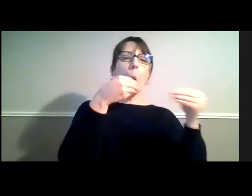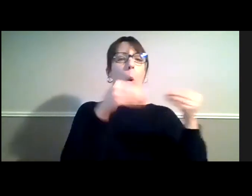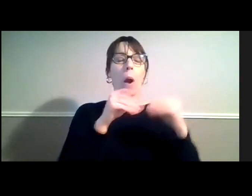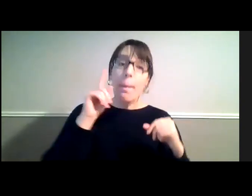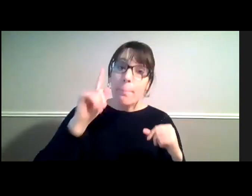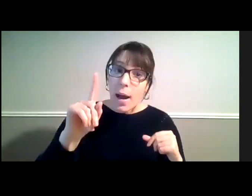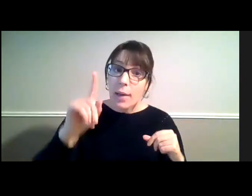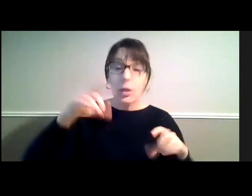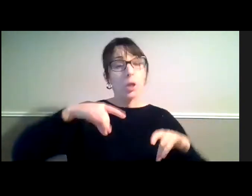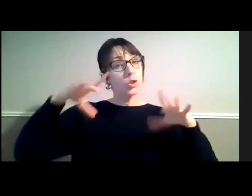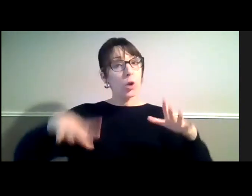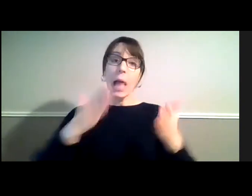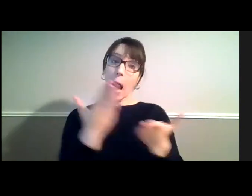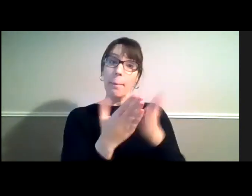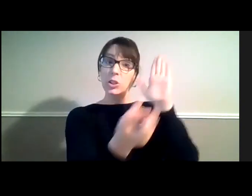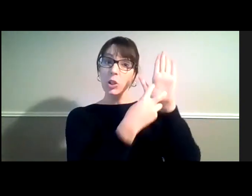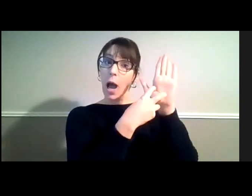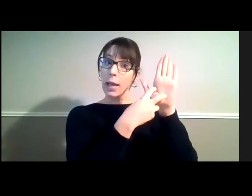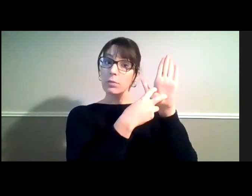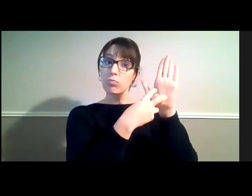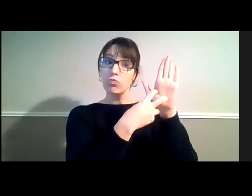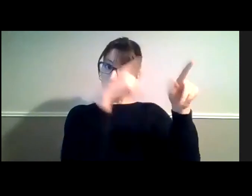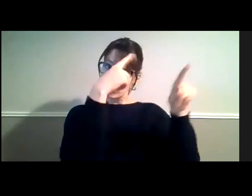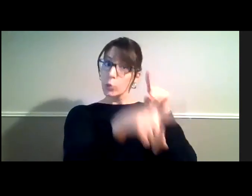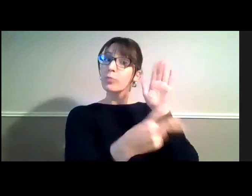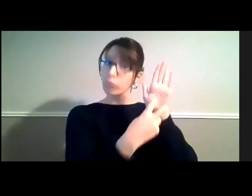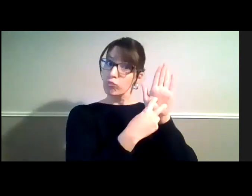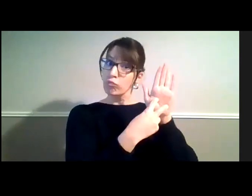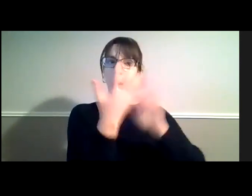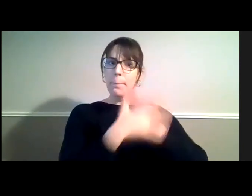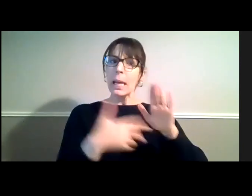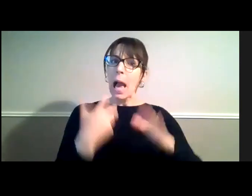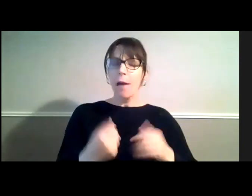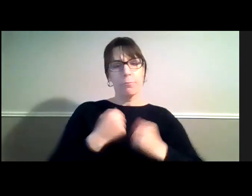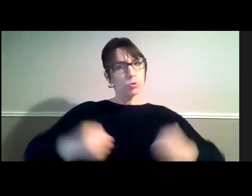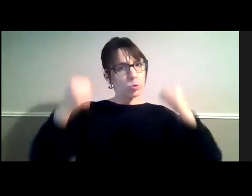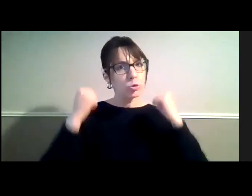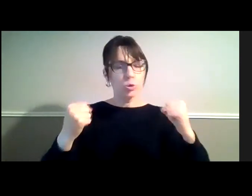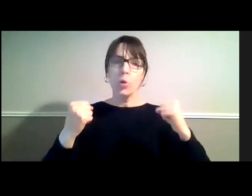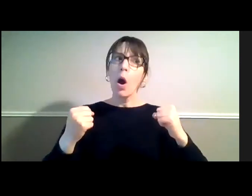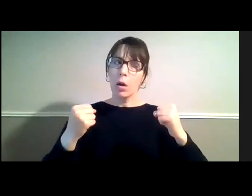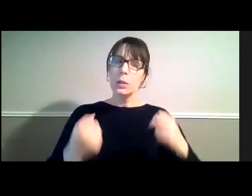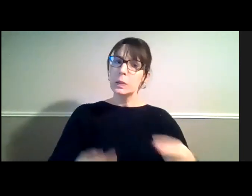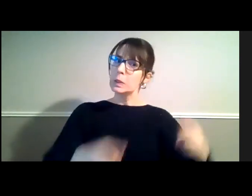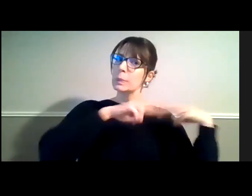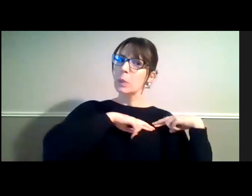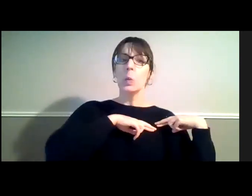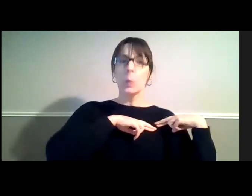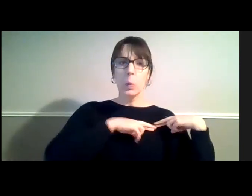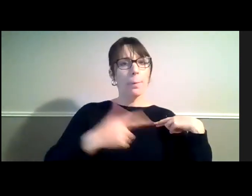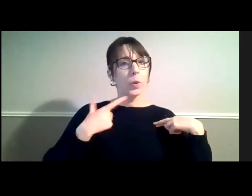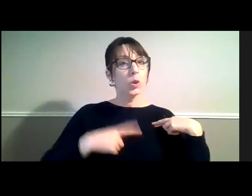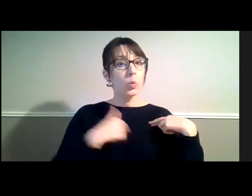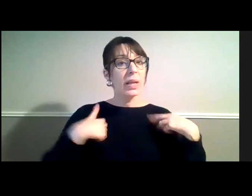this convention, and we have a strong obligation as a contributing member to the United Nations